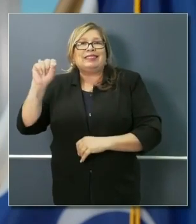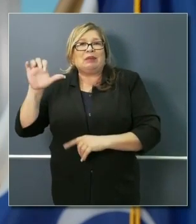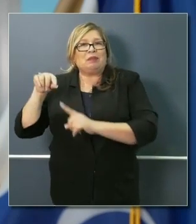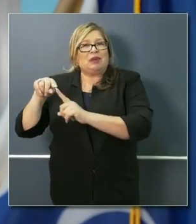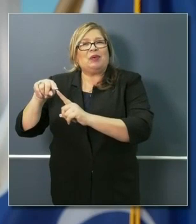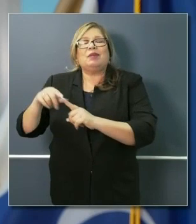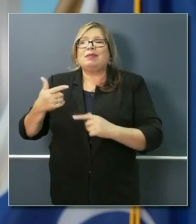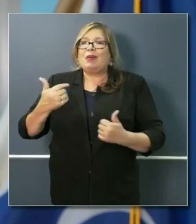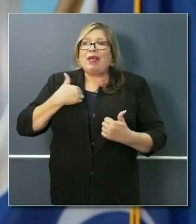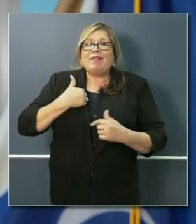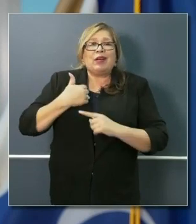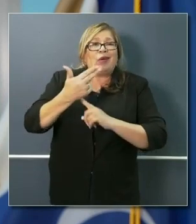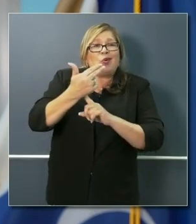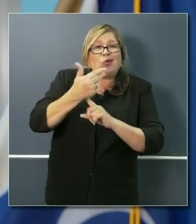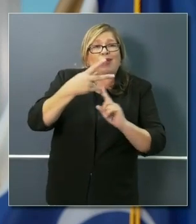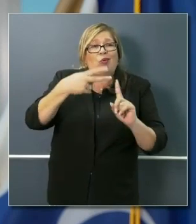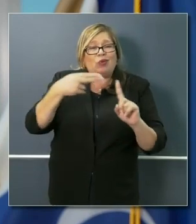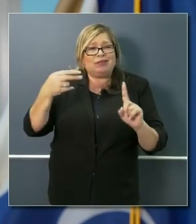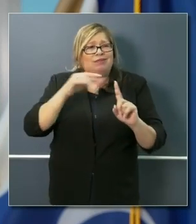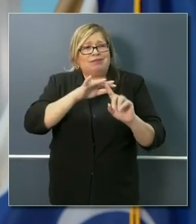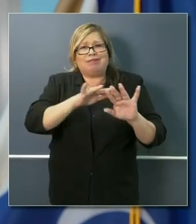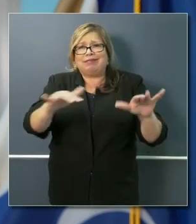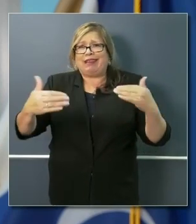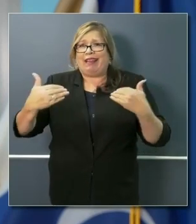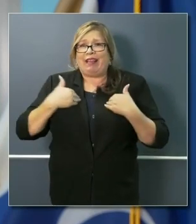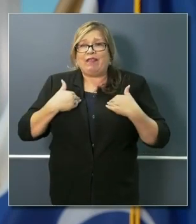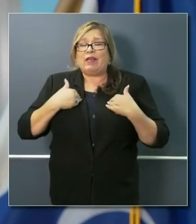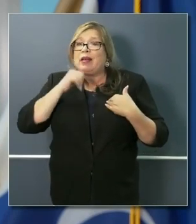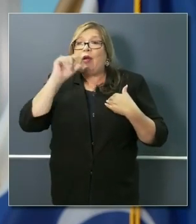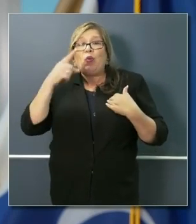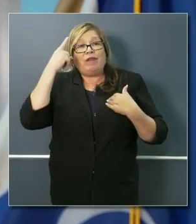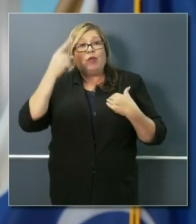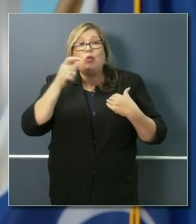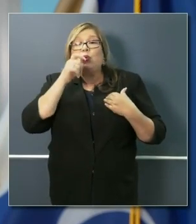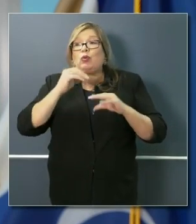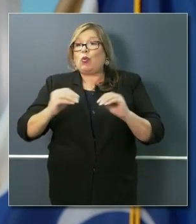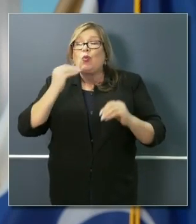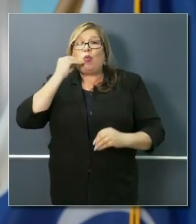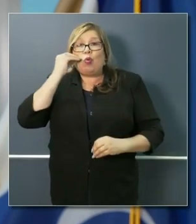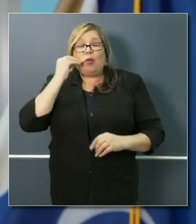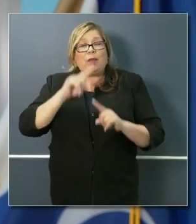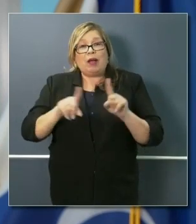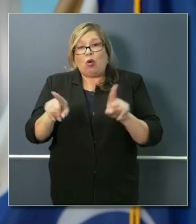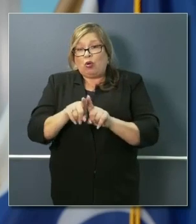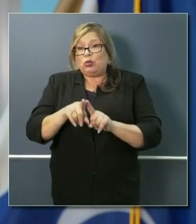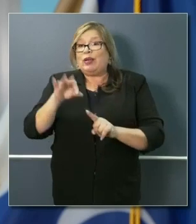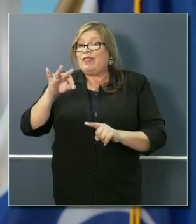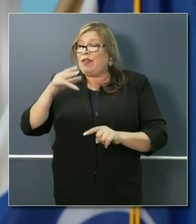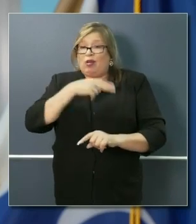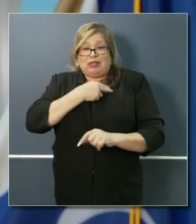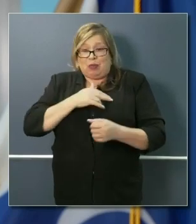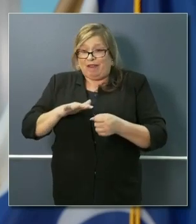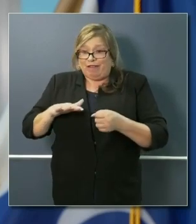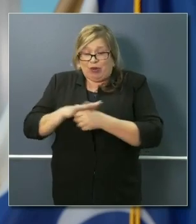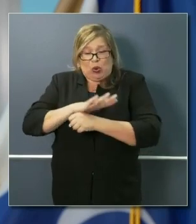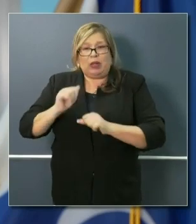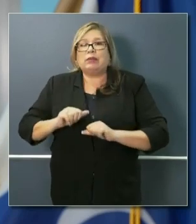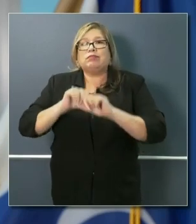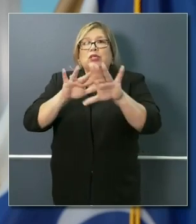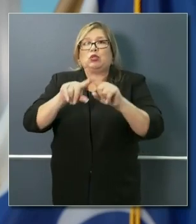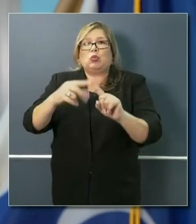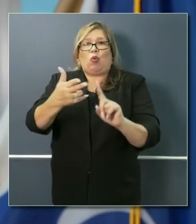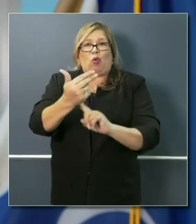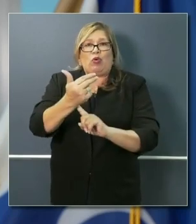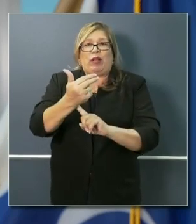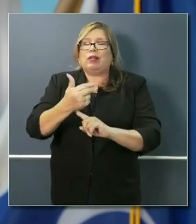have motel and hotel rooms that are available, not just for homeless, but also hospital surge. And we are working very